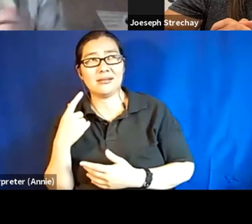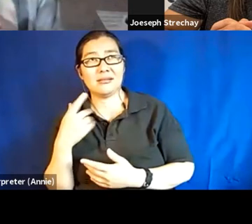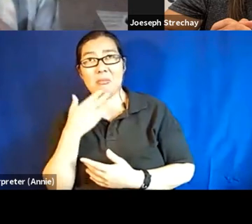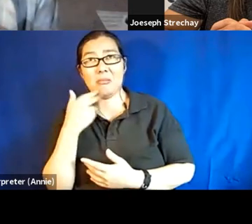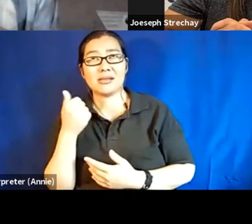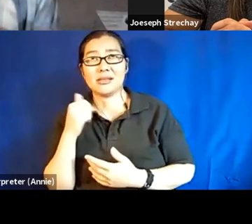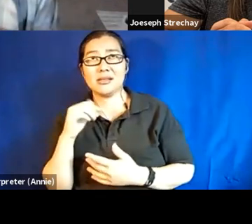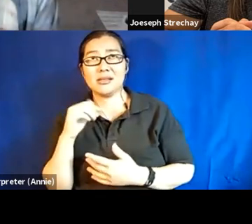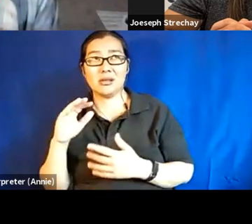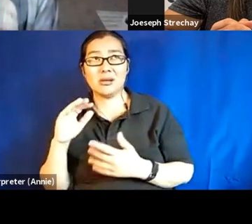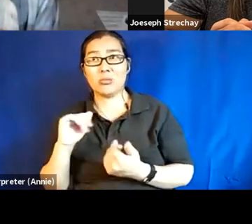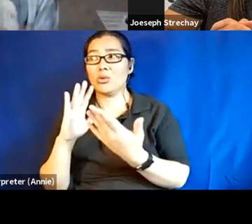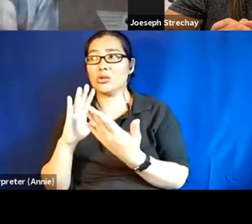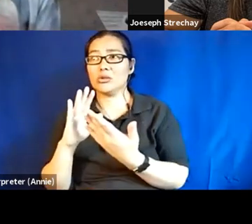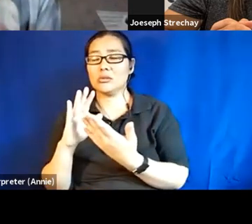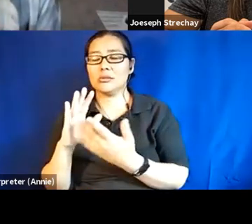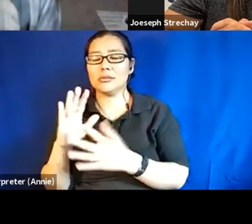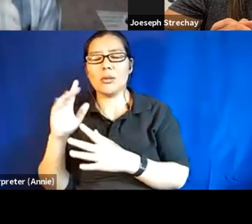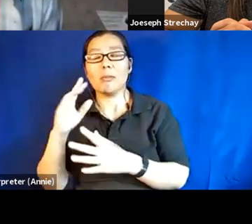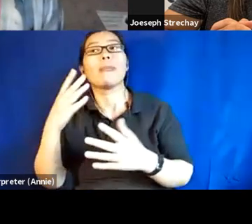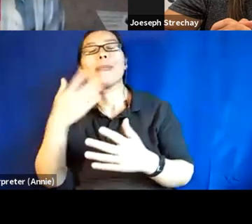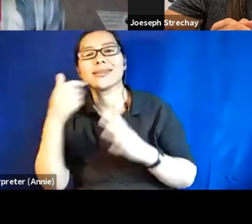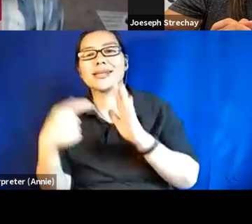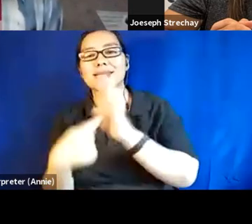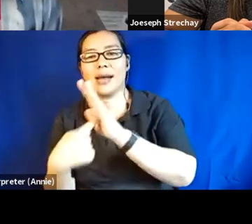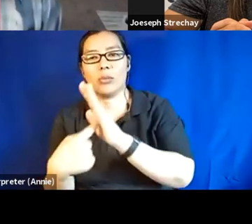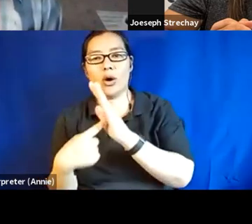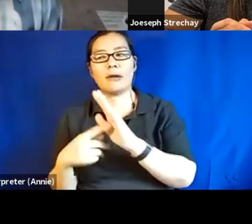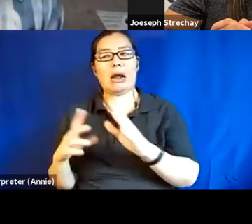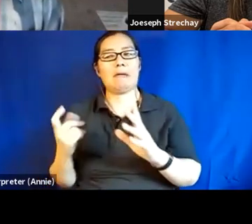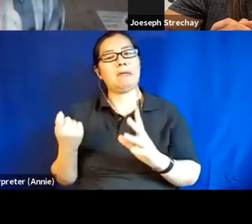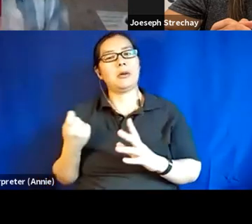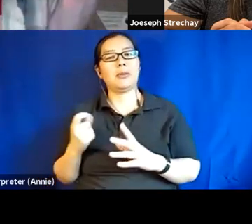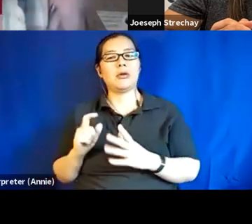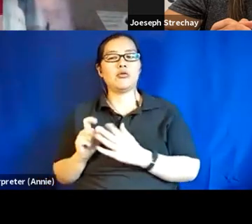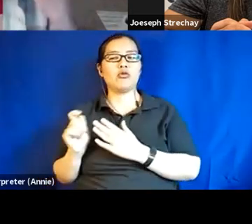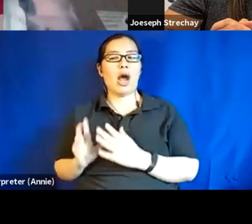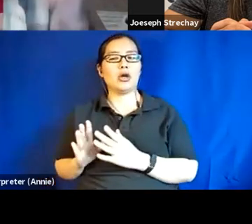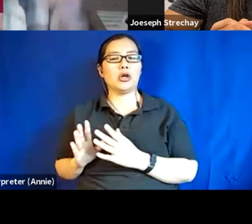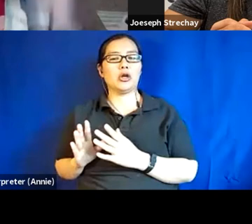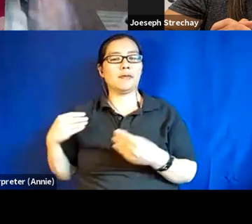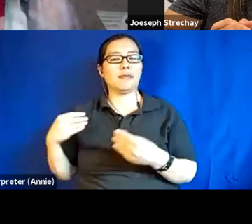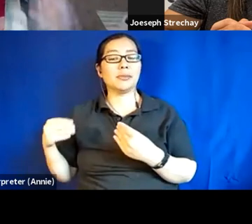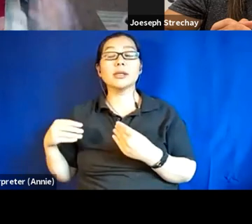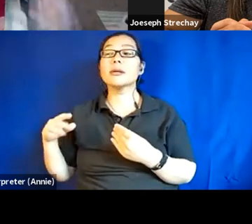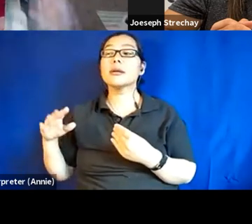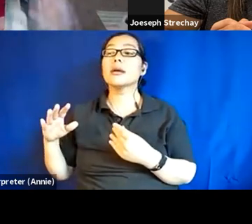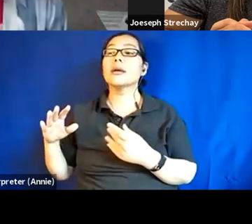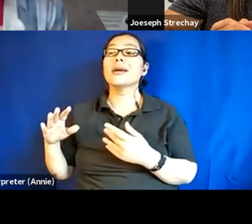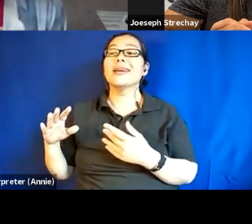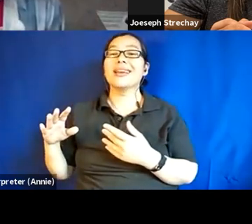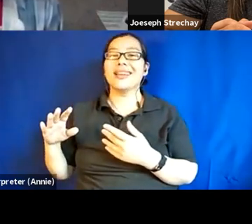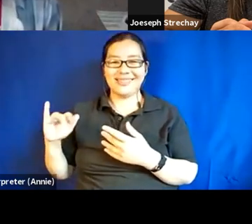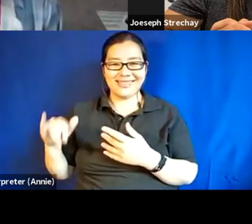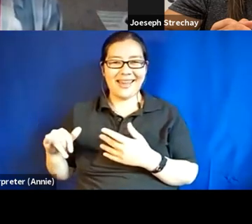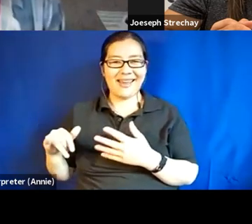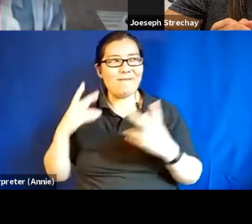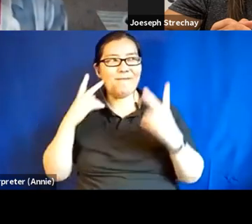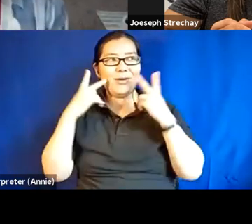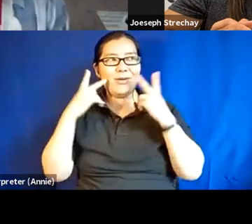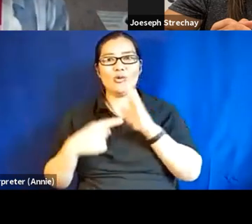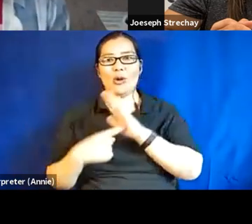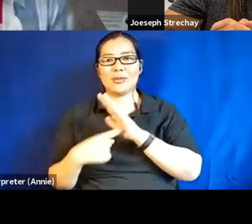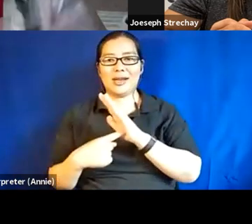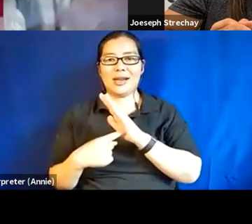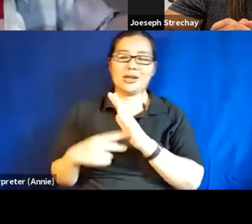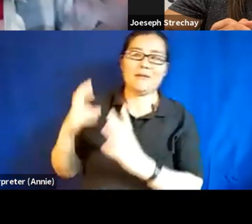kind of are, are, are creating these visual, um, parallels to, to what is of course a very subjective experience of being deaf blind.